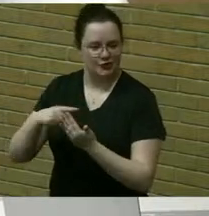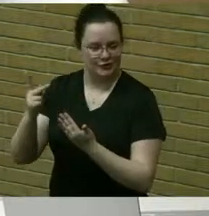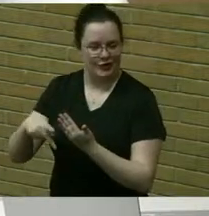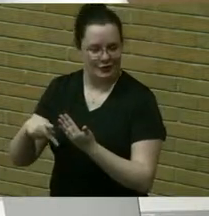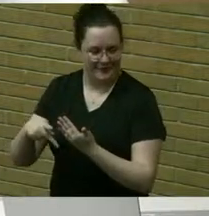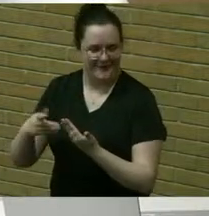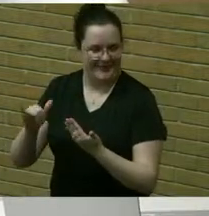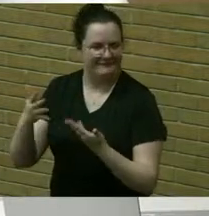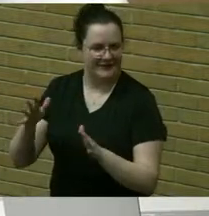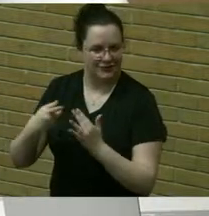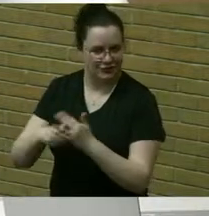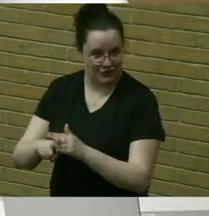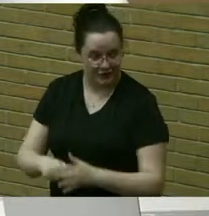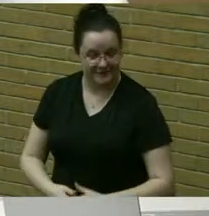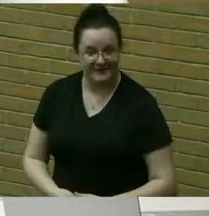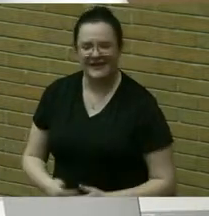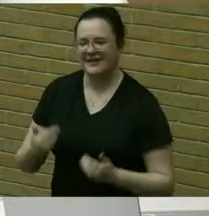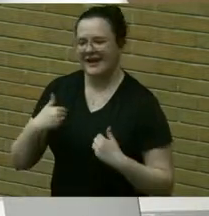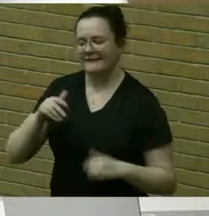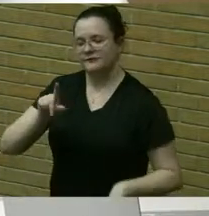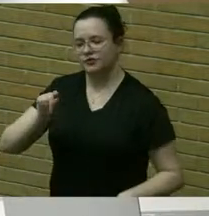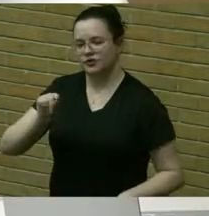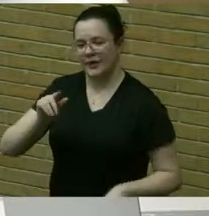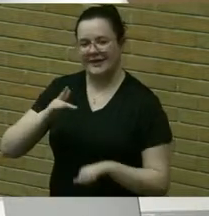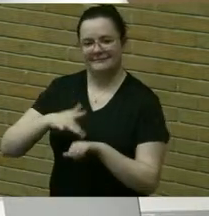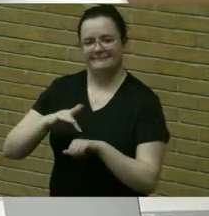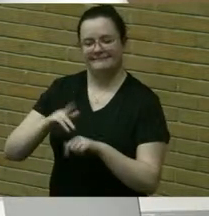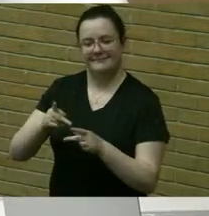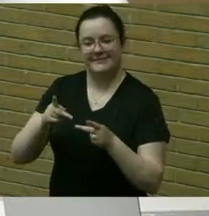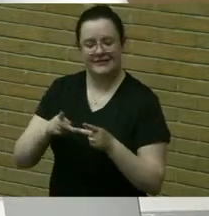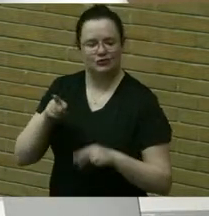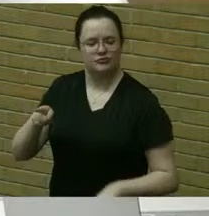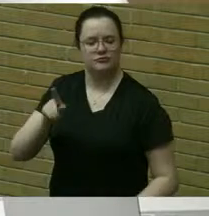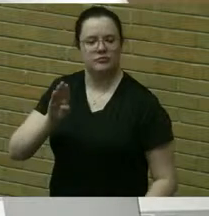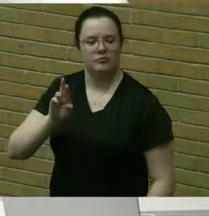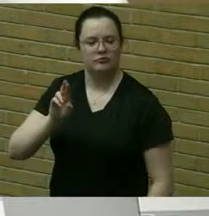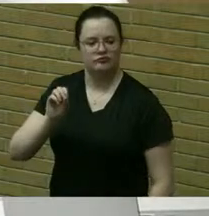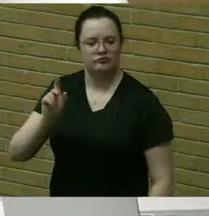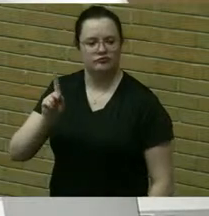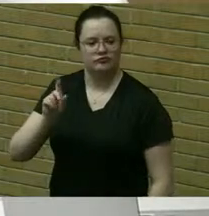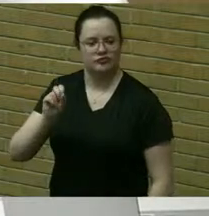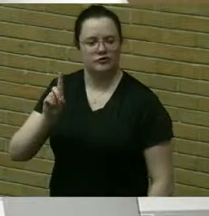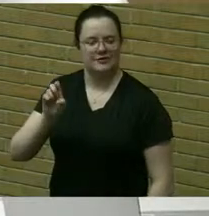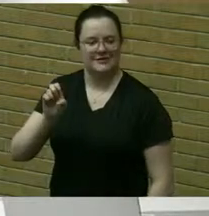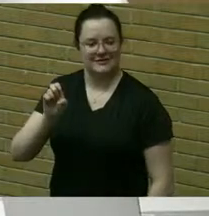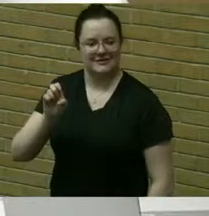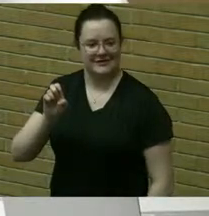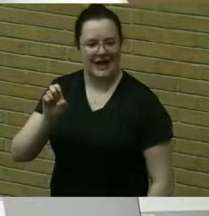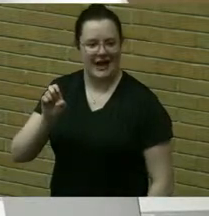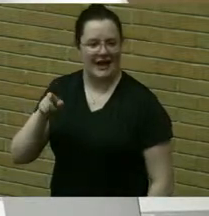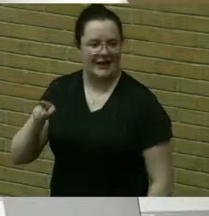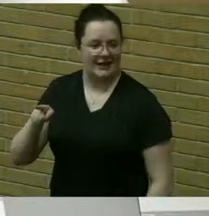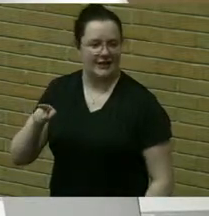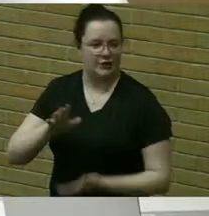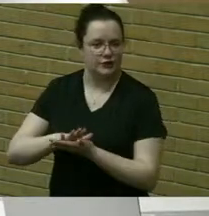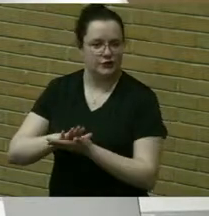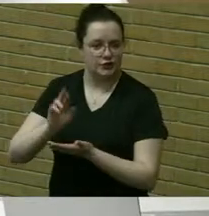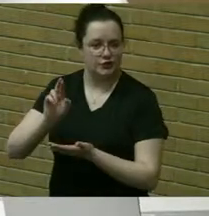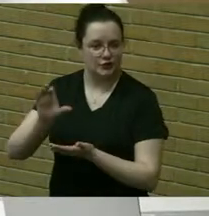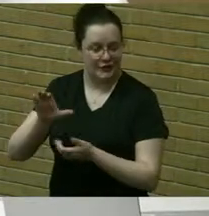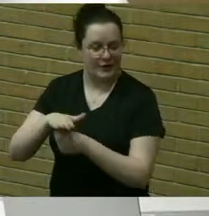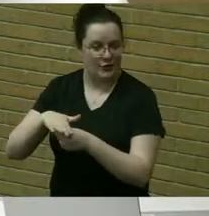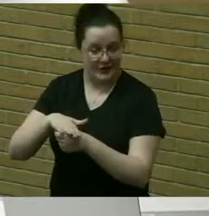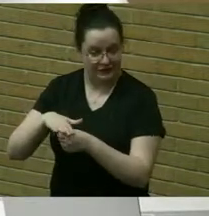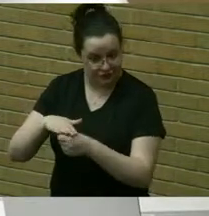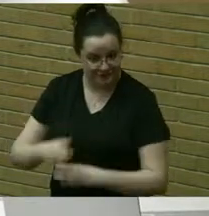which included 20 spaces at the brookside school brighton recreation location this week and it has been